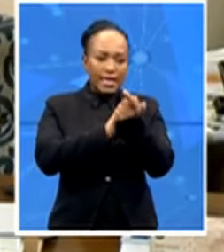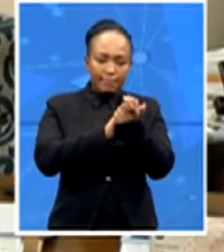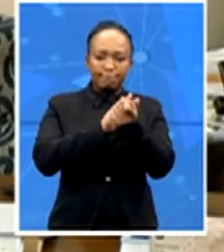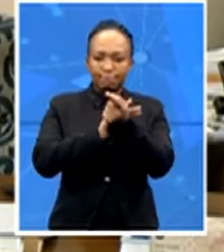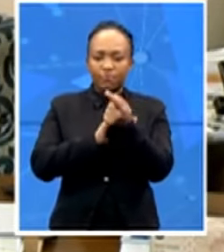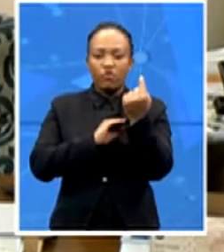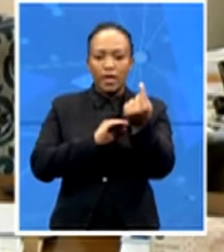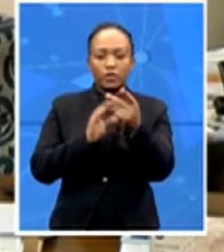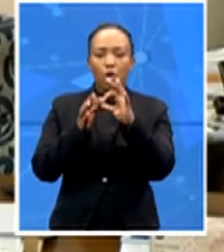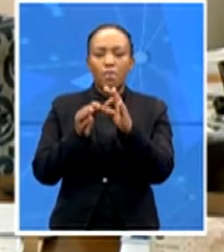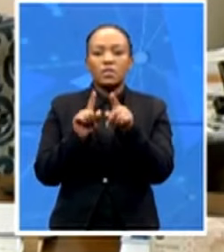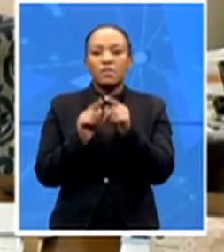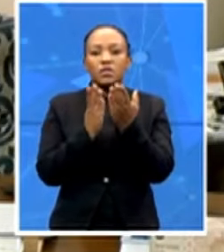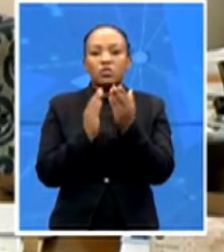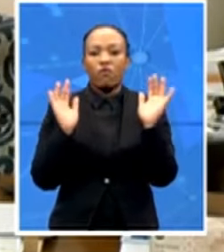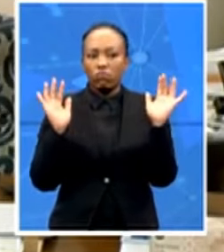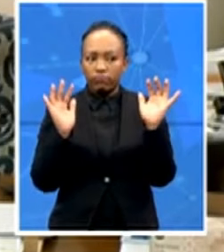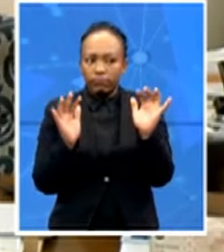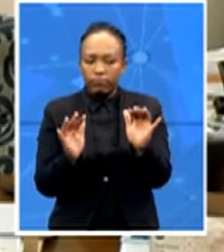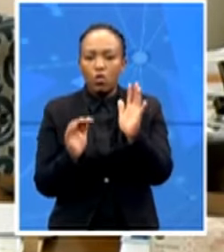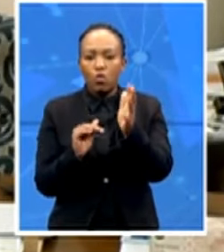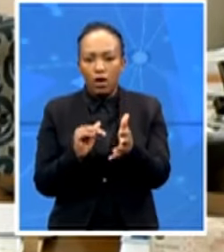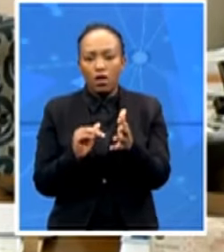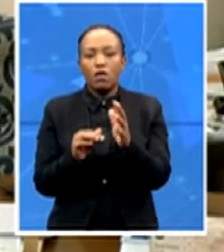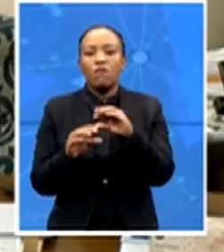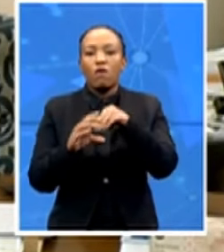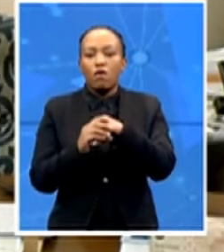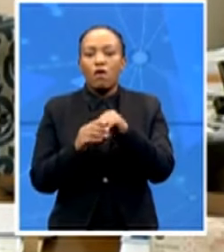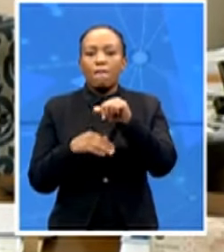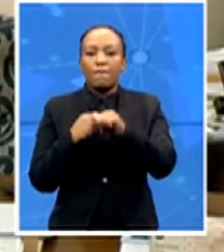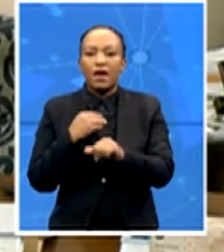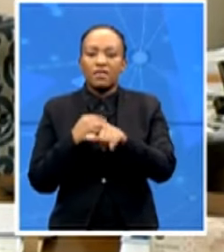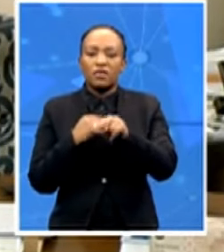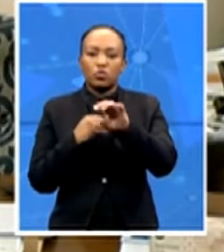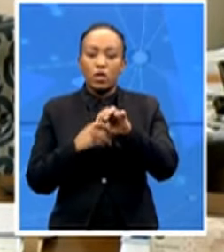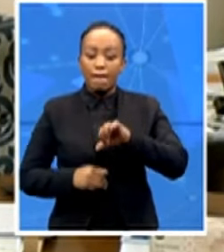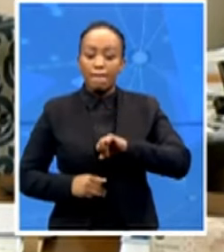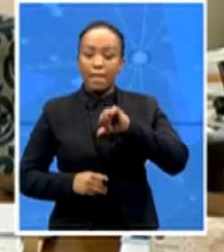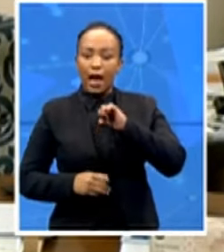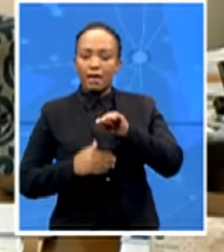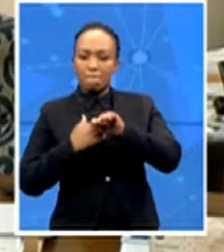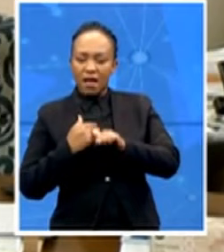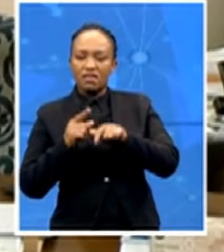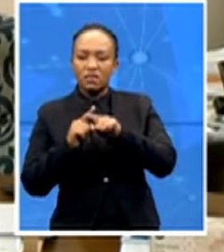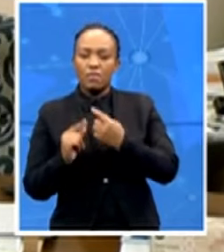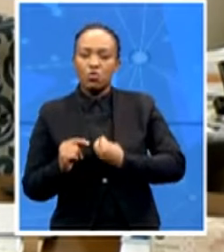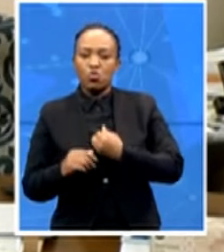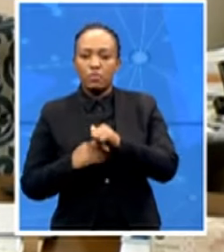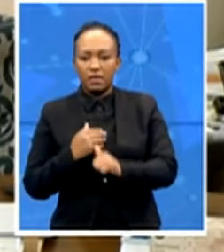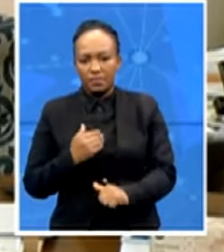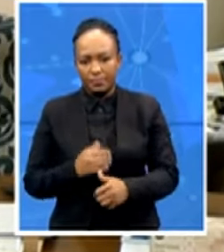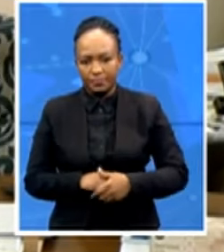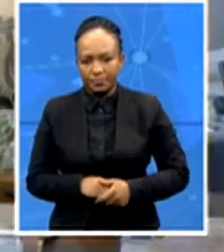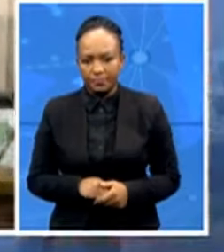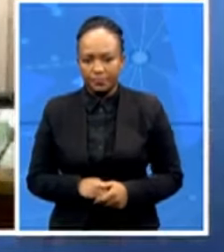as June month signifies not just Pride Month but also Youth Month here in South Africa. People taking charge